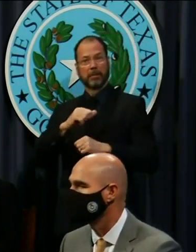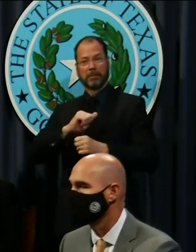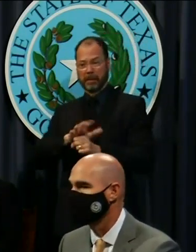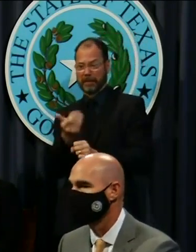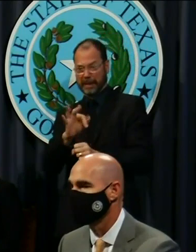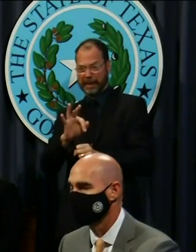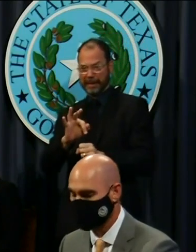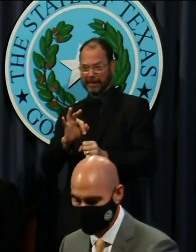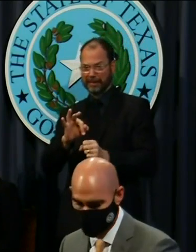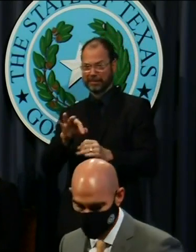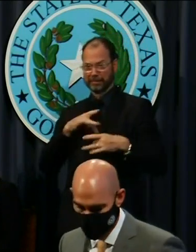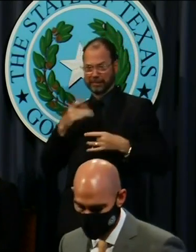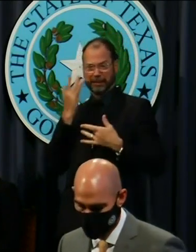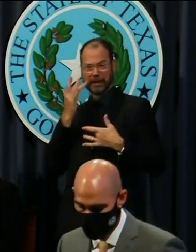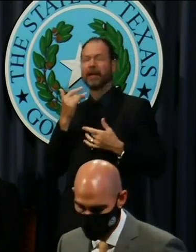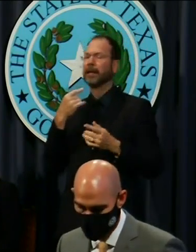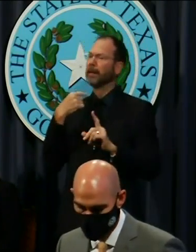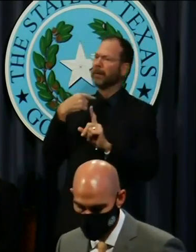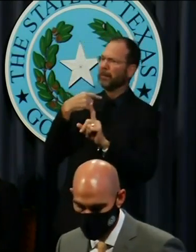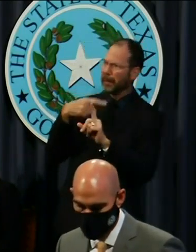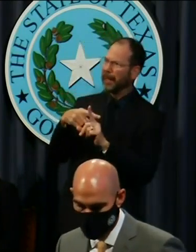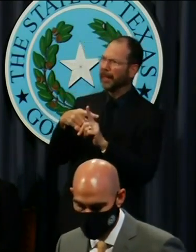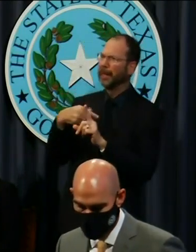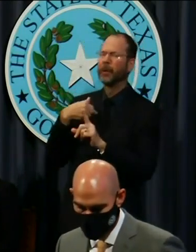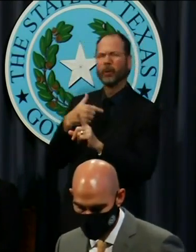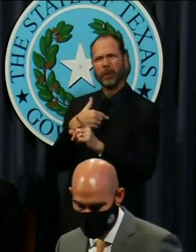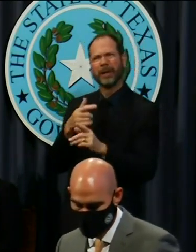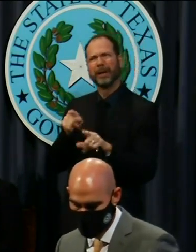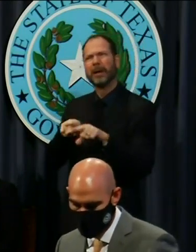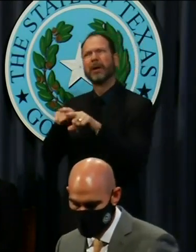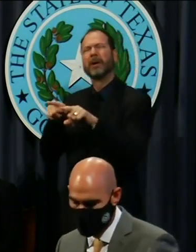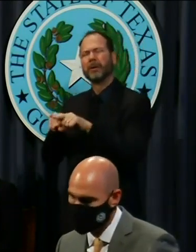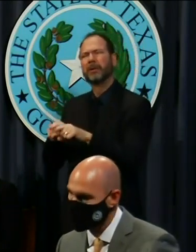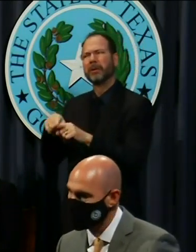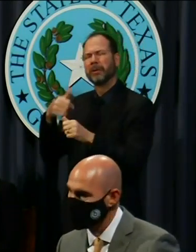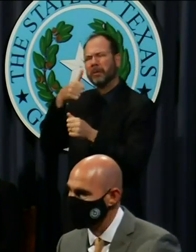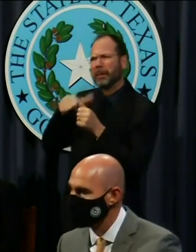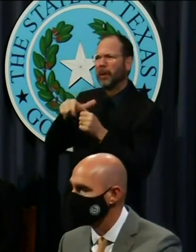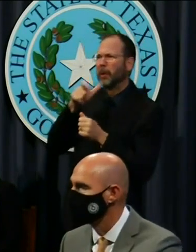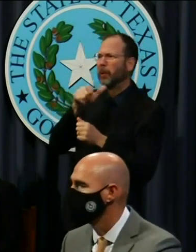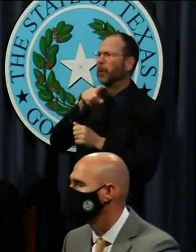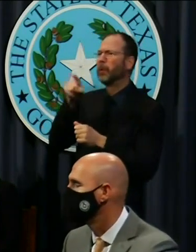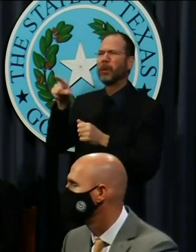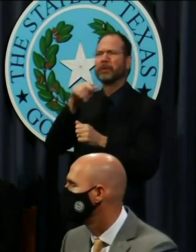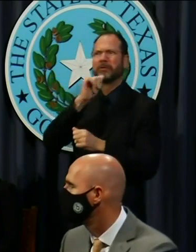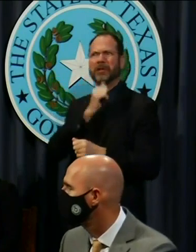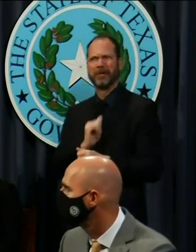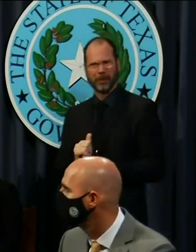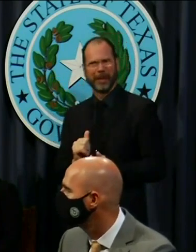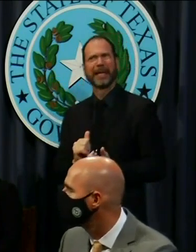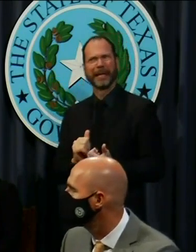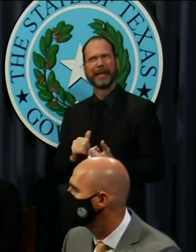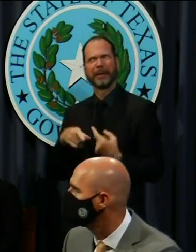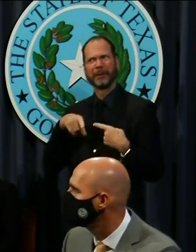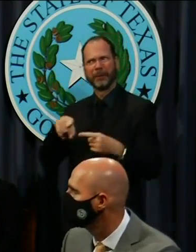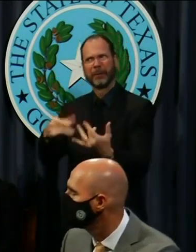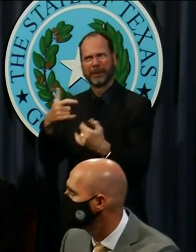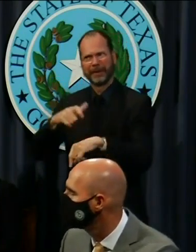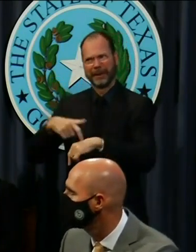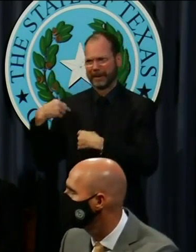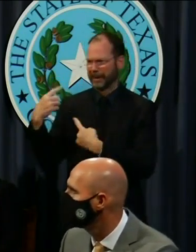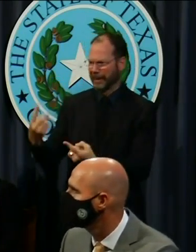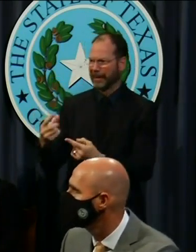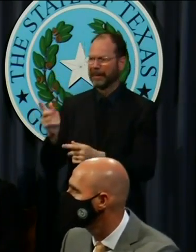also be mindful of those who are suffering from the pandemic in other ways. People who are enduring family hardships